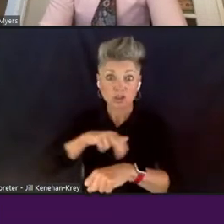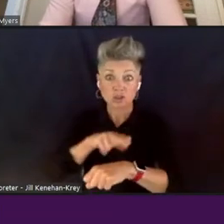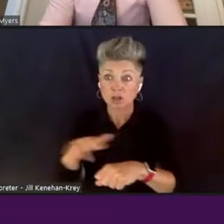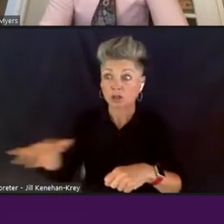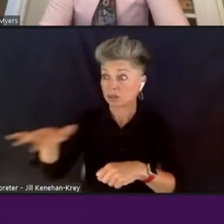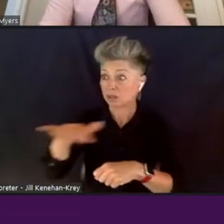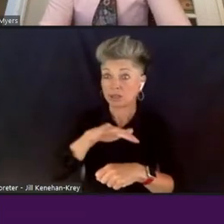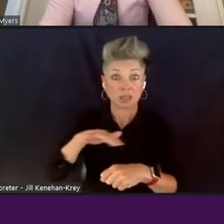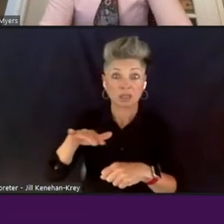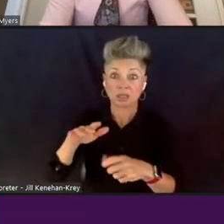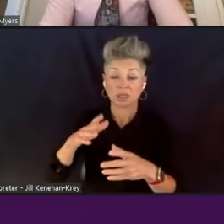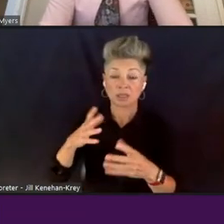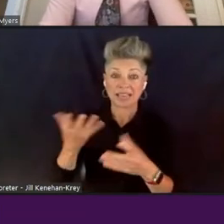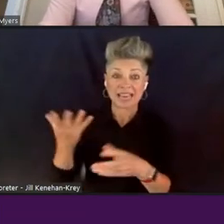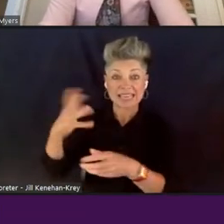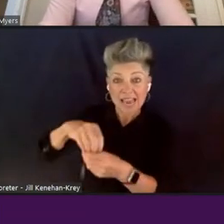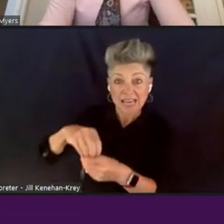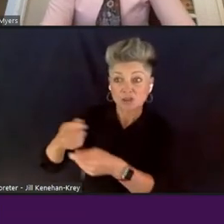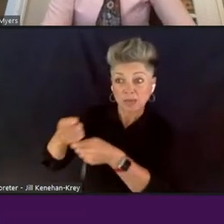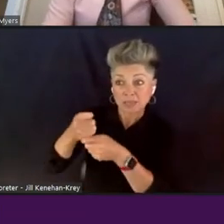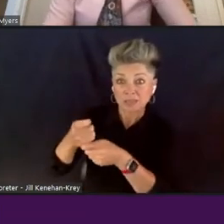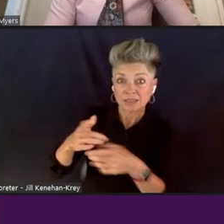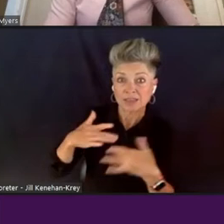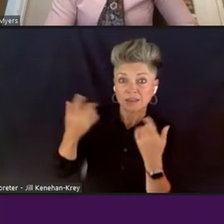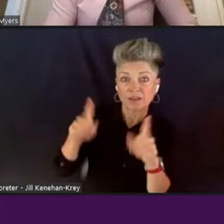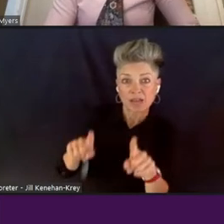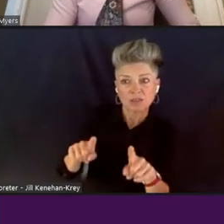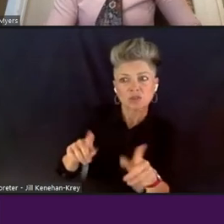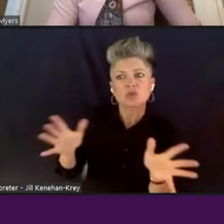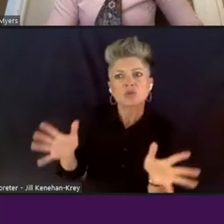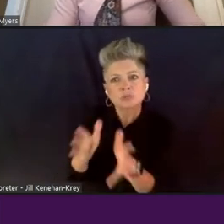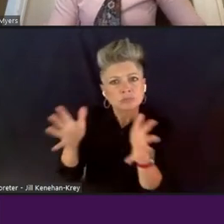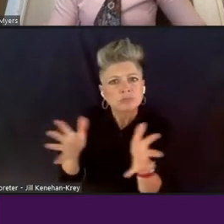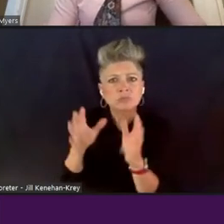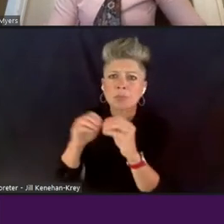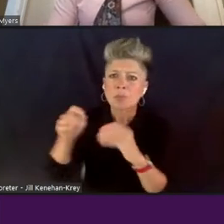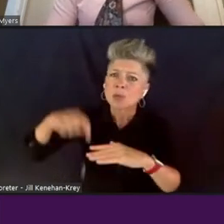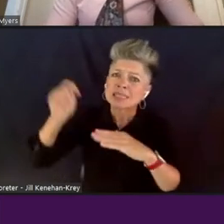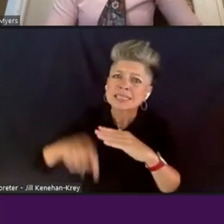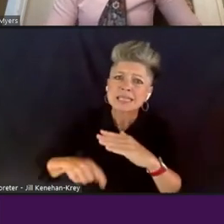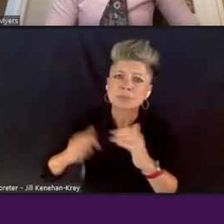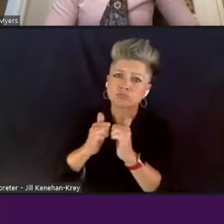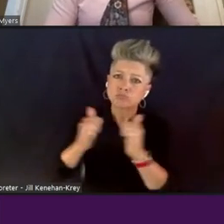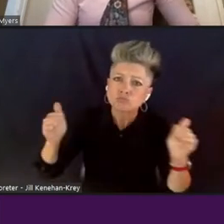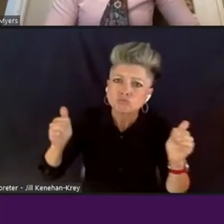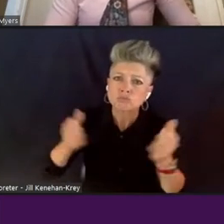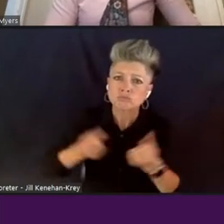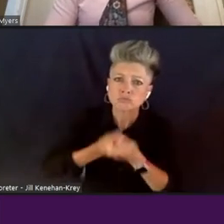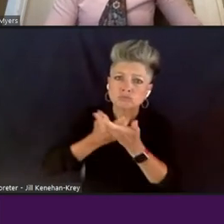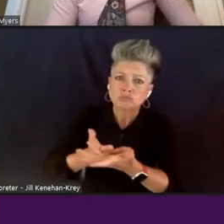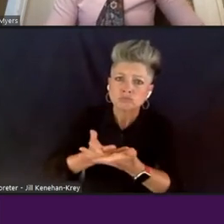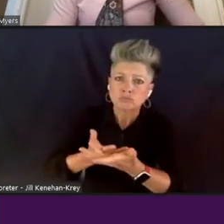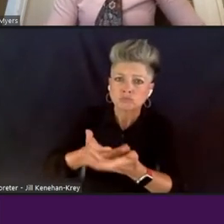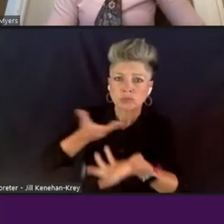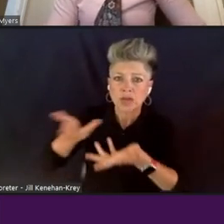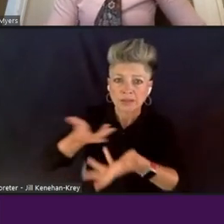share screenings of these films, but to have deeper dive conversations, really conversations for change. Um, so Travis, I see you're unmiked.